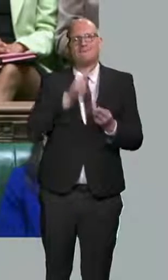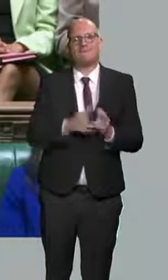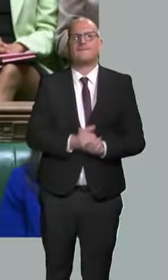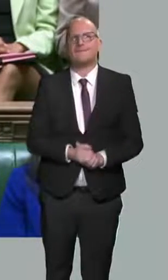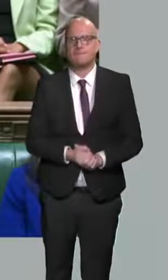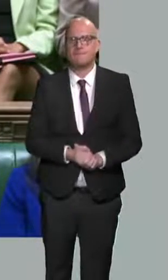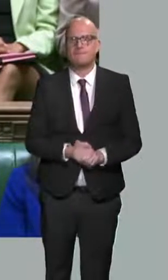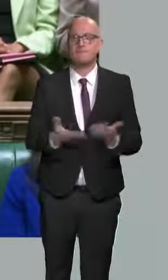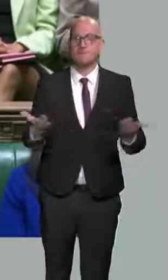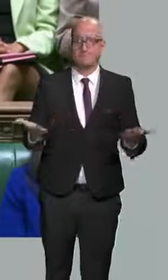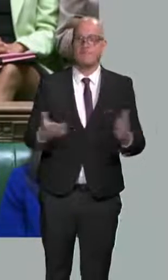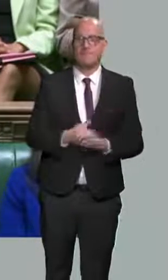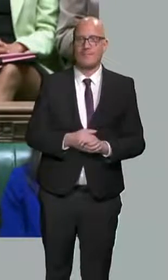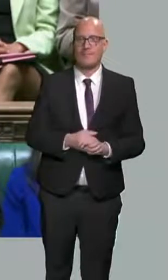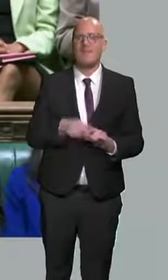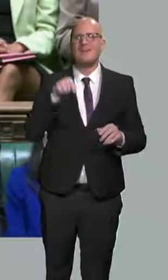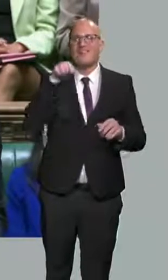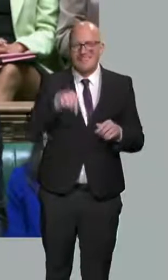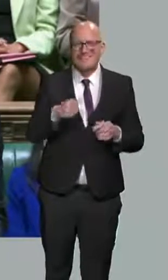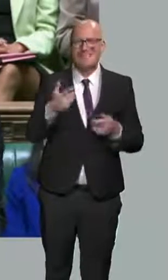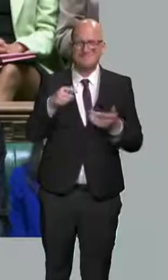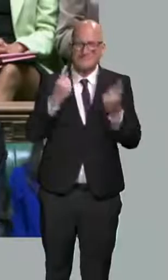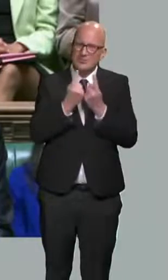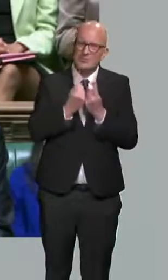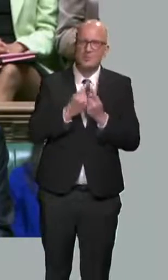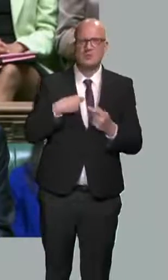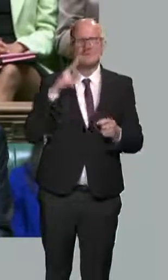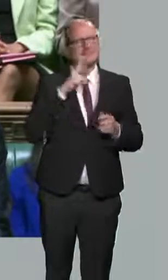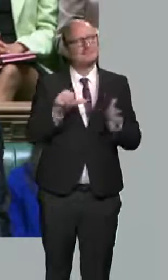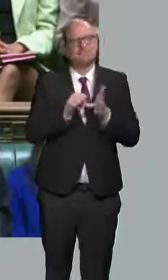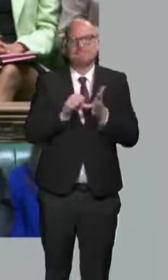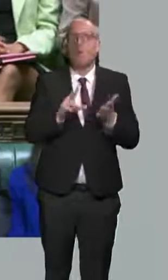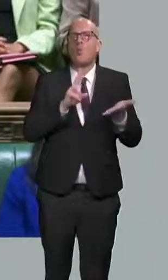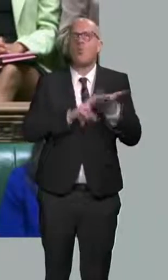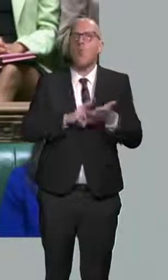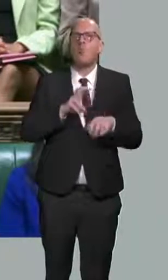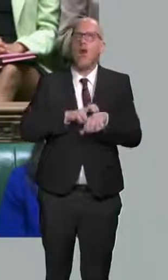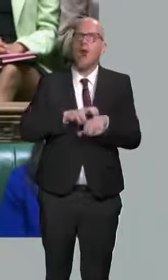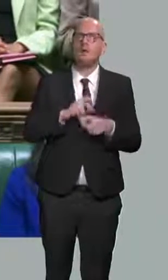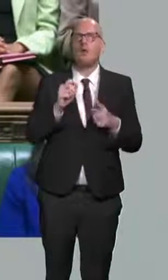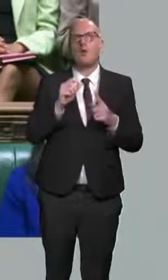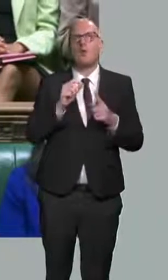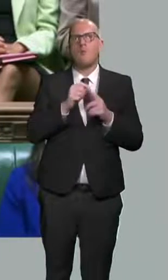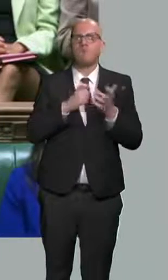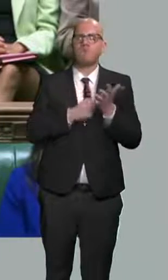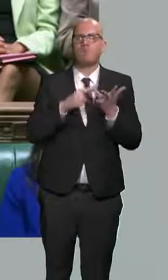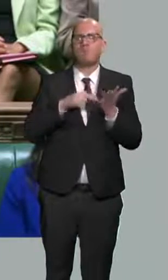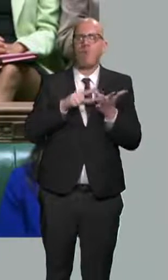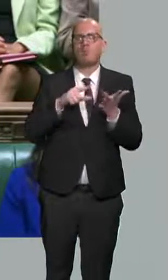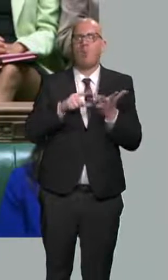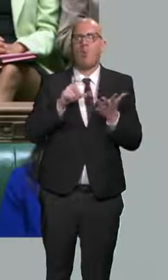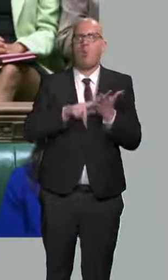deficiencies in the Northern Ireland Protocol. Because we will not immediately be able to apply it to Northern Ireland.